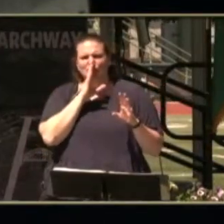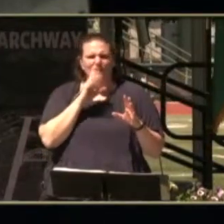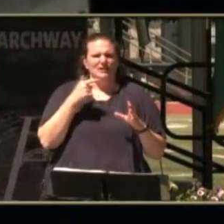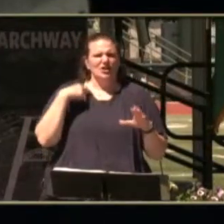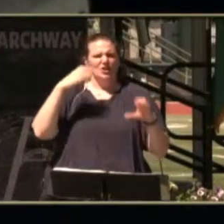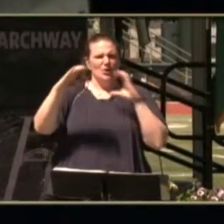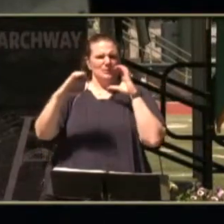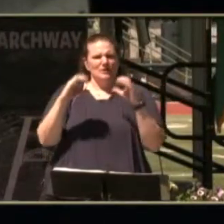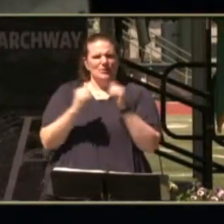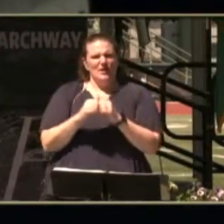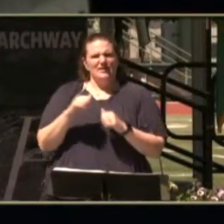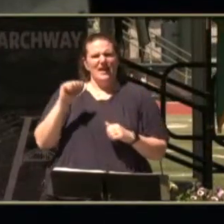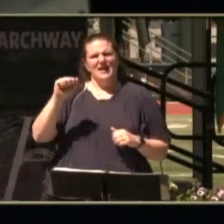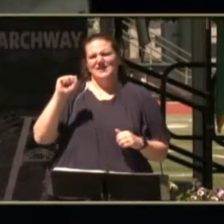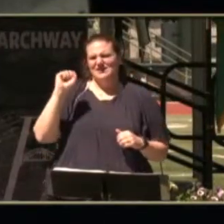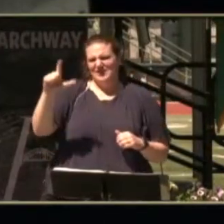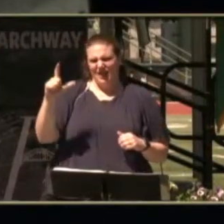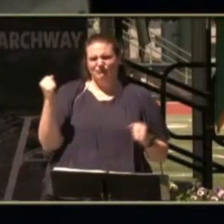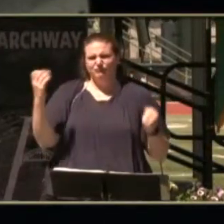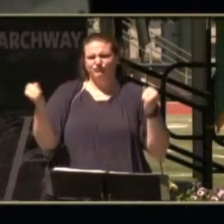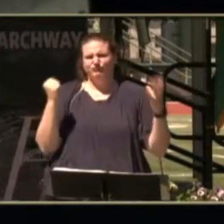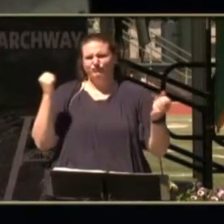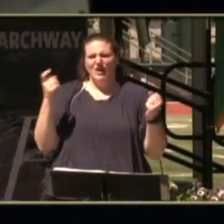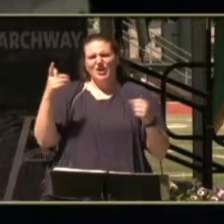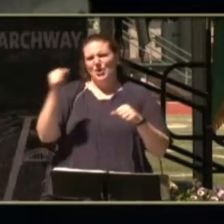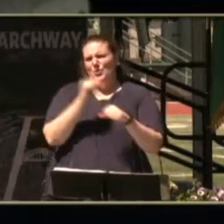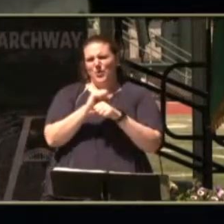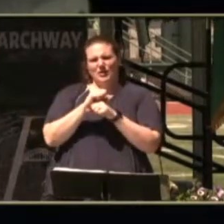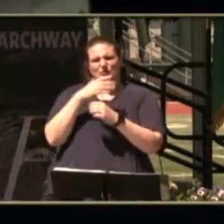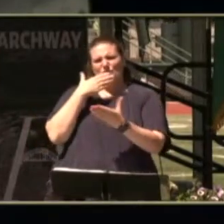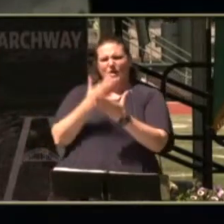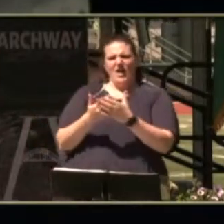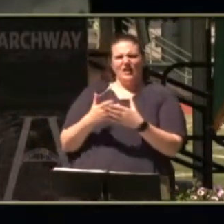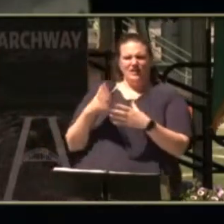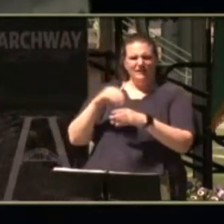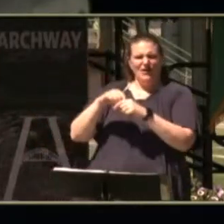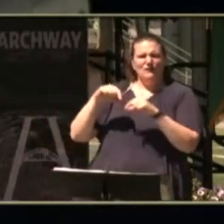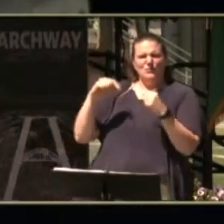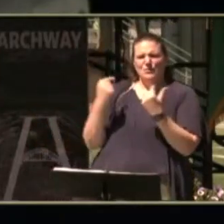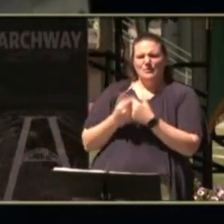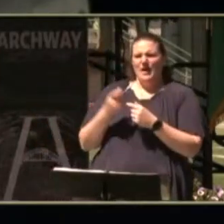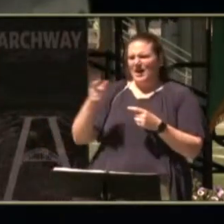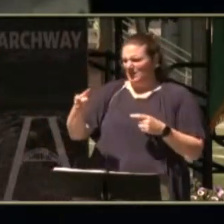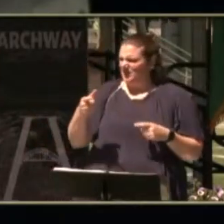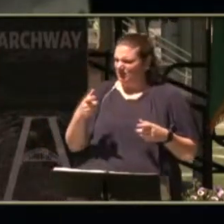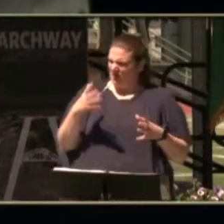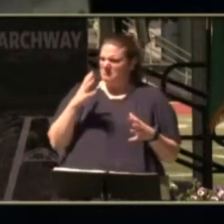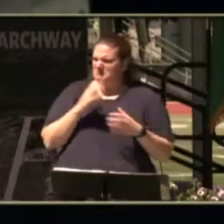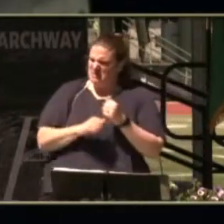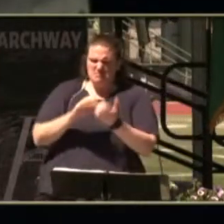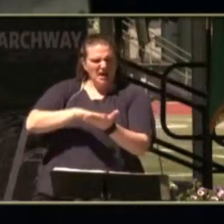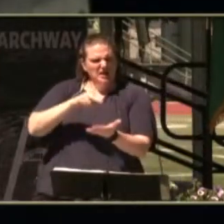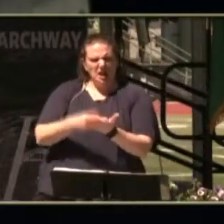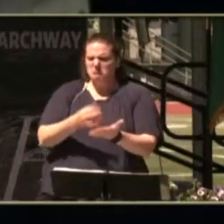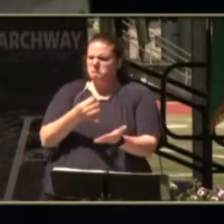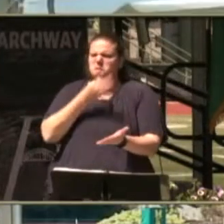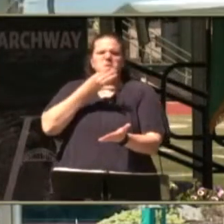communicates with american sign language he works well in the group and he makes a mean pancake